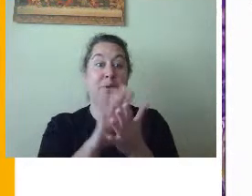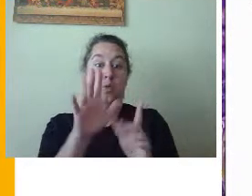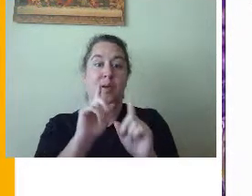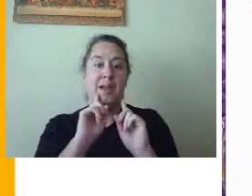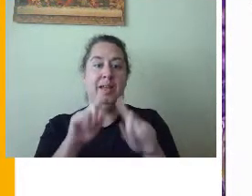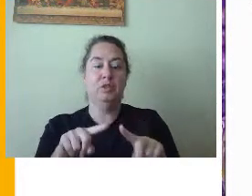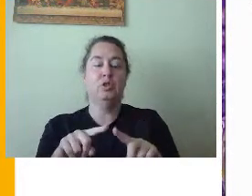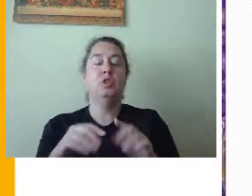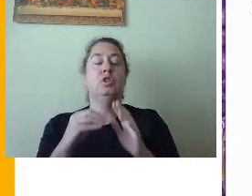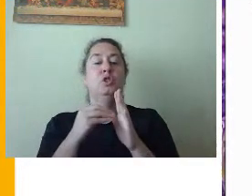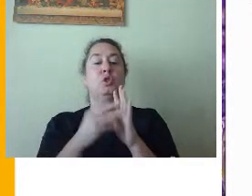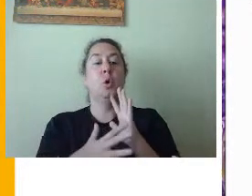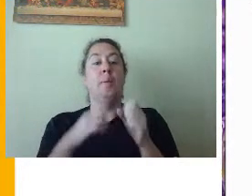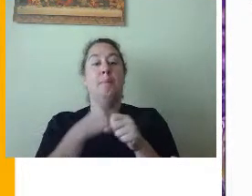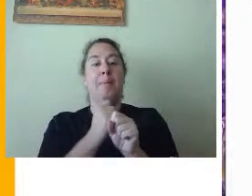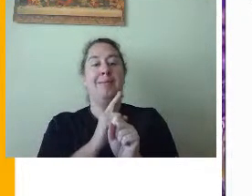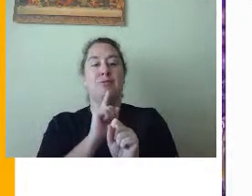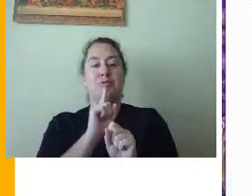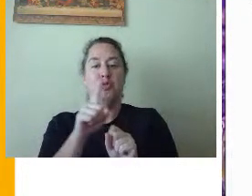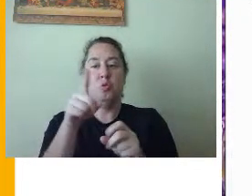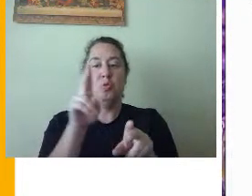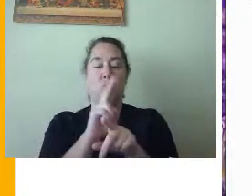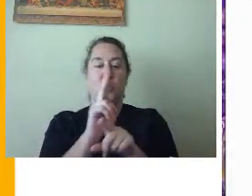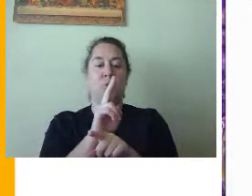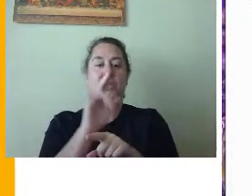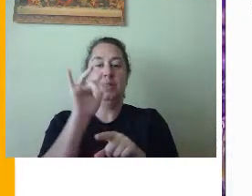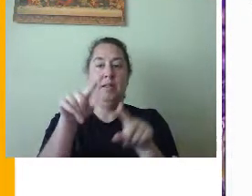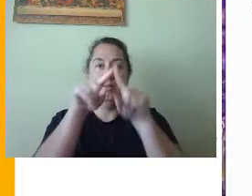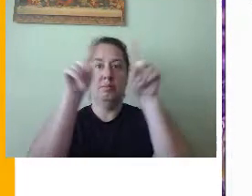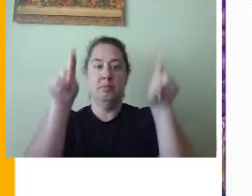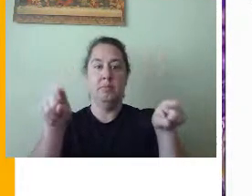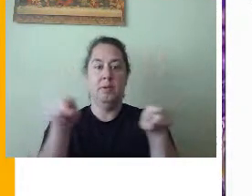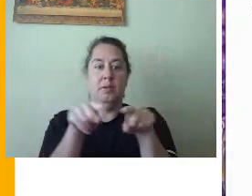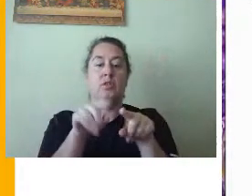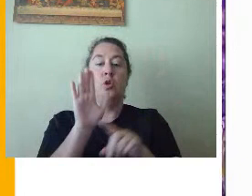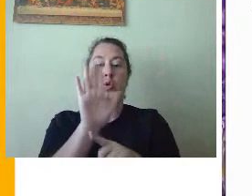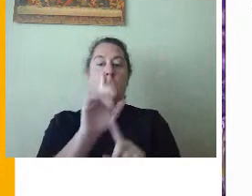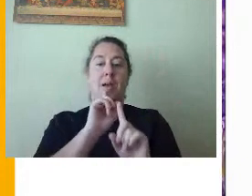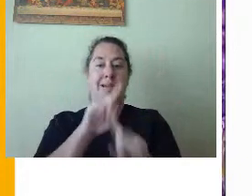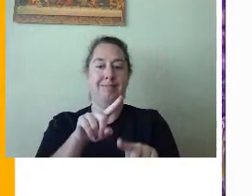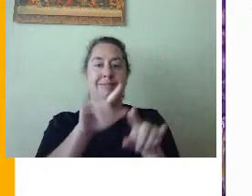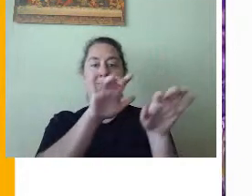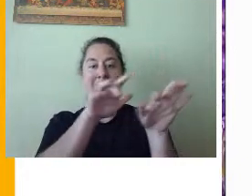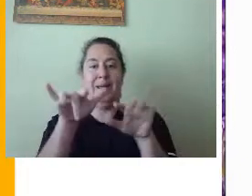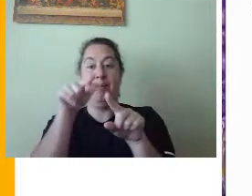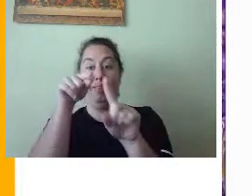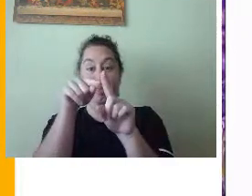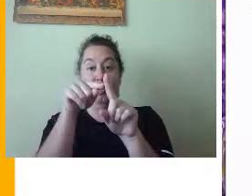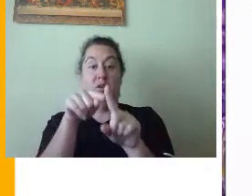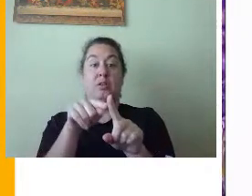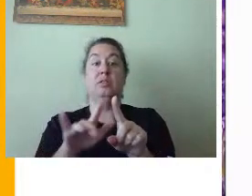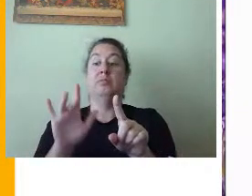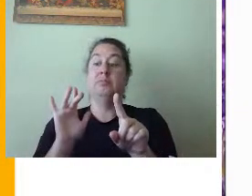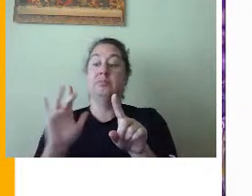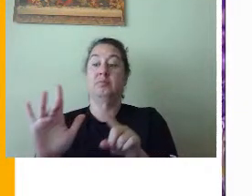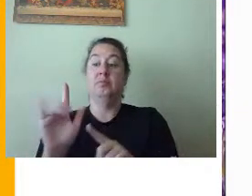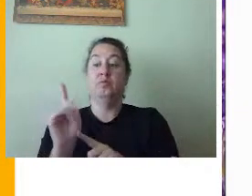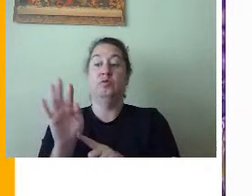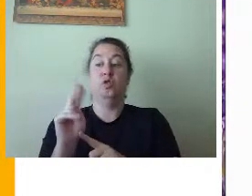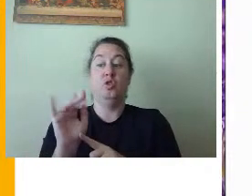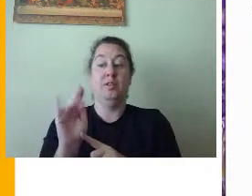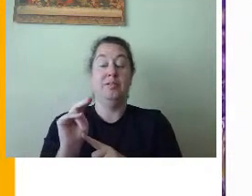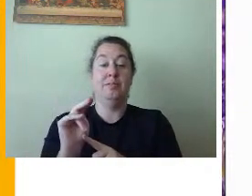Our students need to put their answer in the spot that says your answer. Once they type it and click that turn in button,